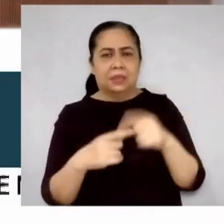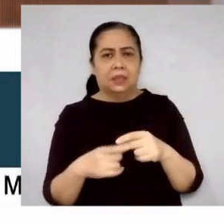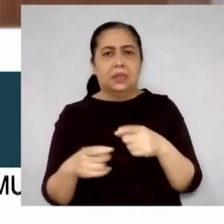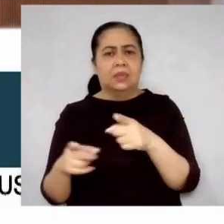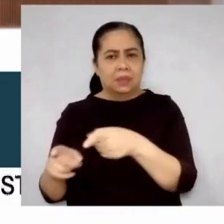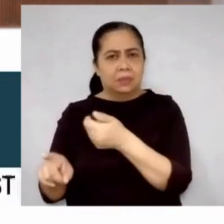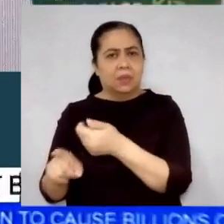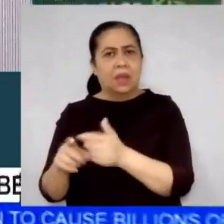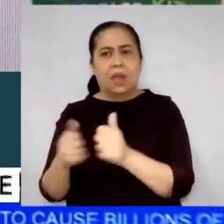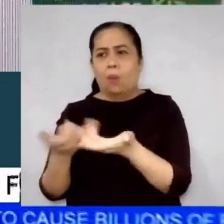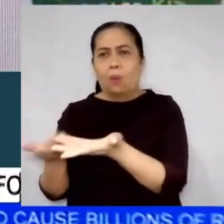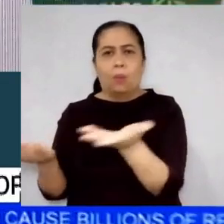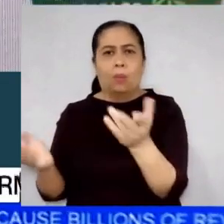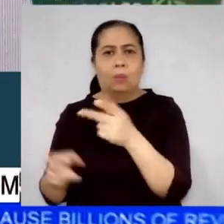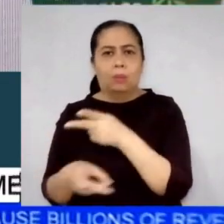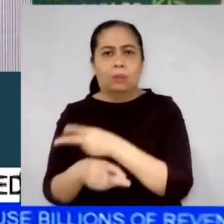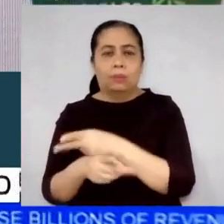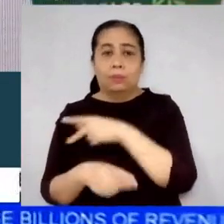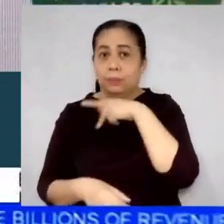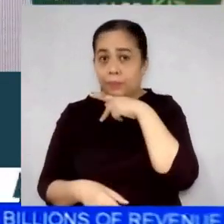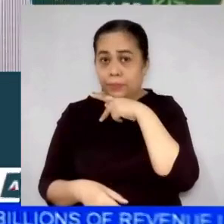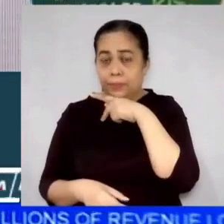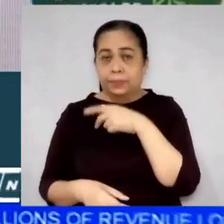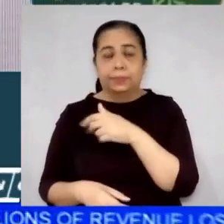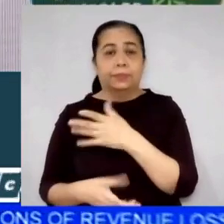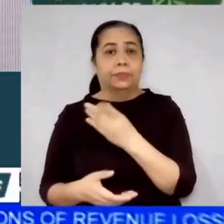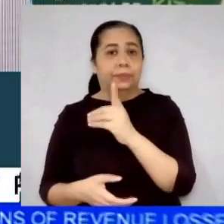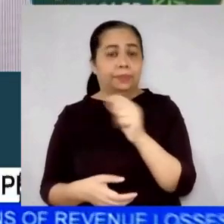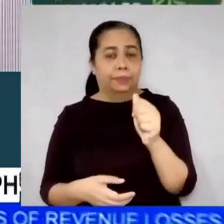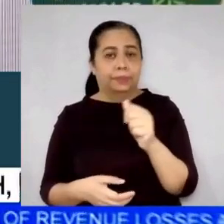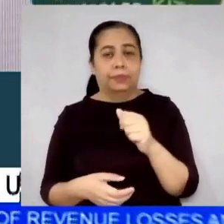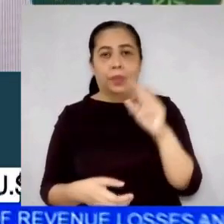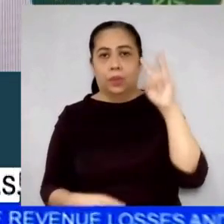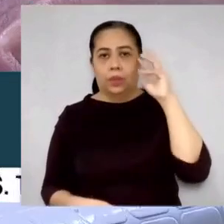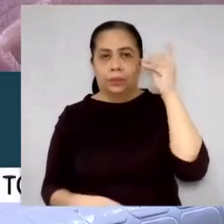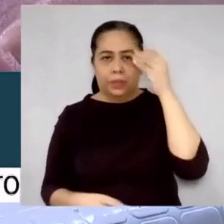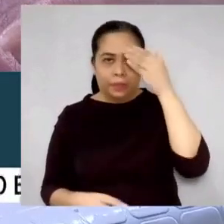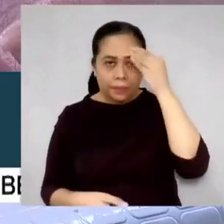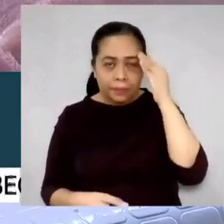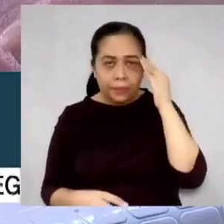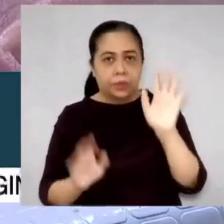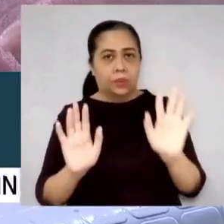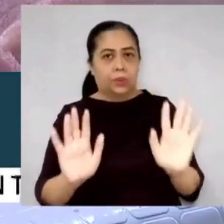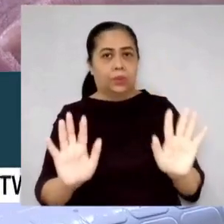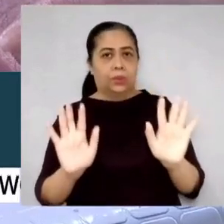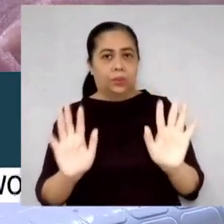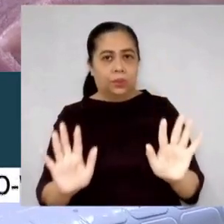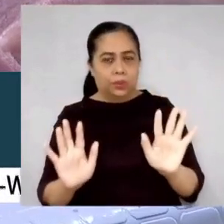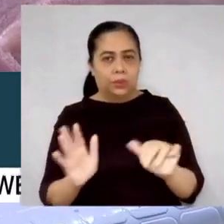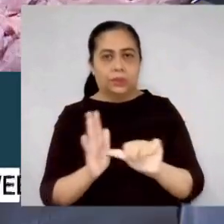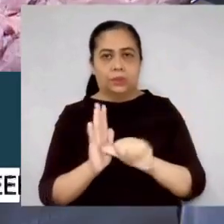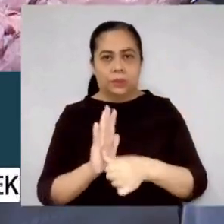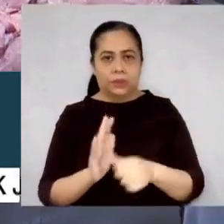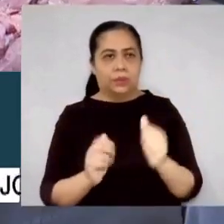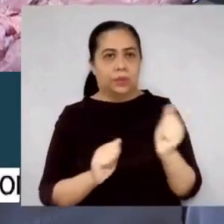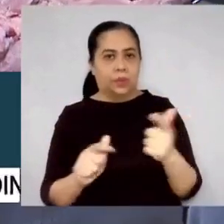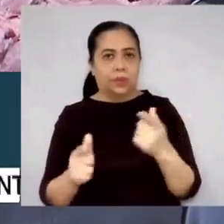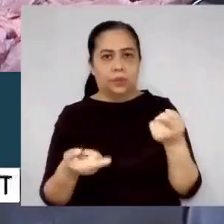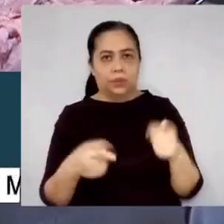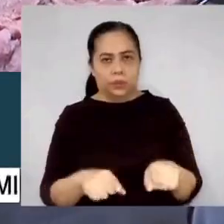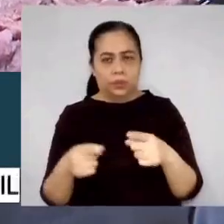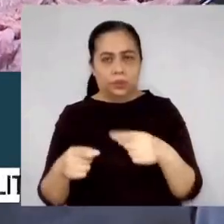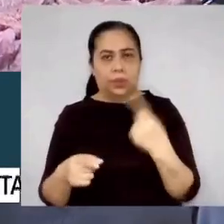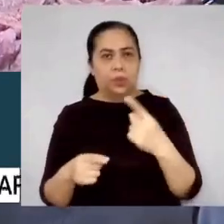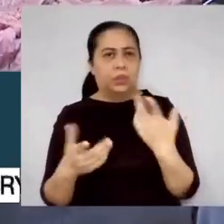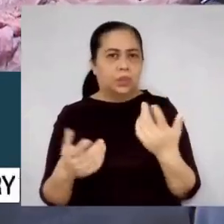our hog industry. Agriculture Secretary William Dar appeals for sobriety, stressing that all these measures will only last